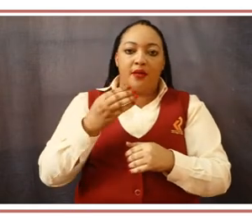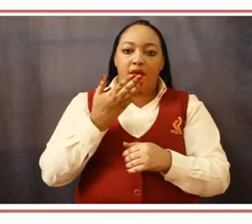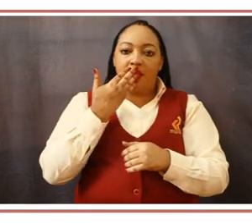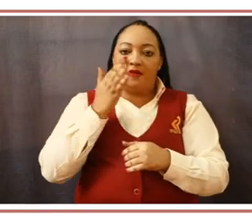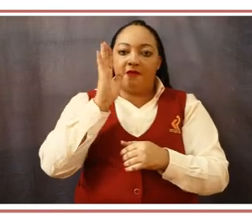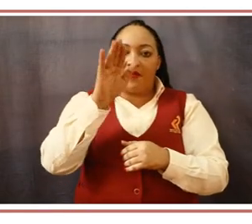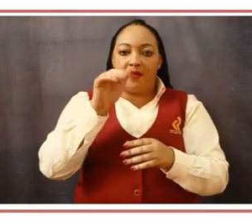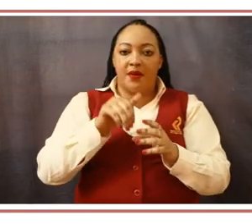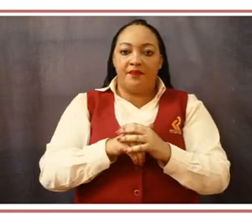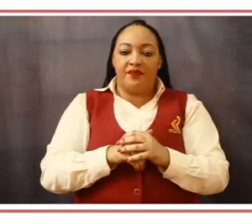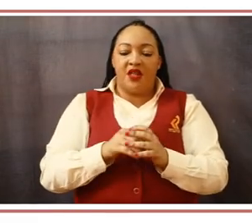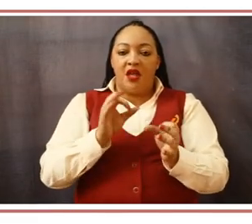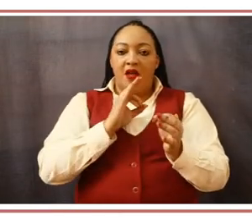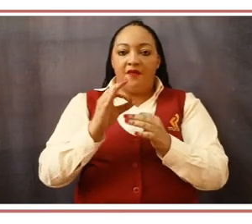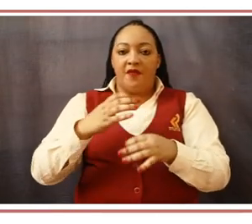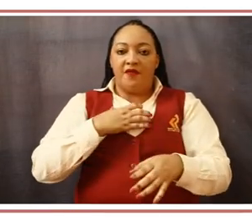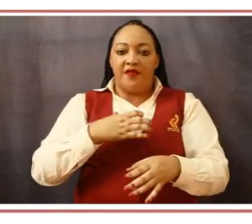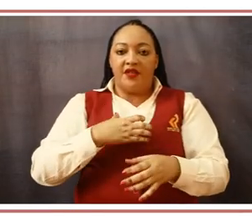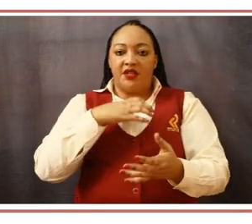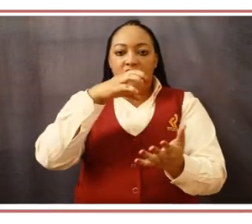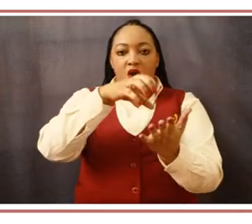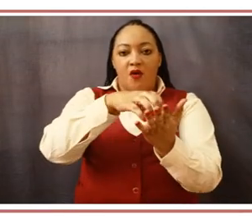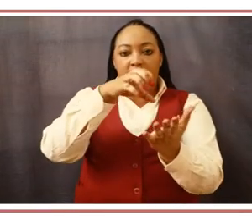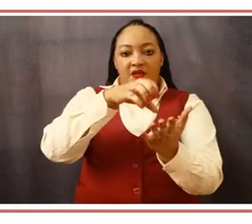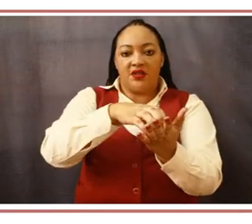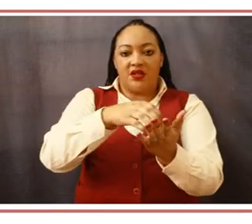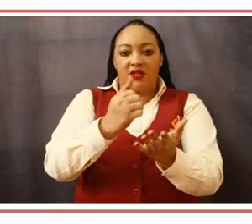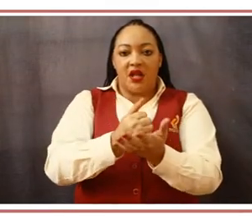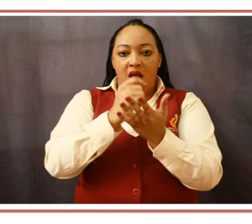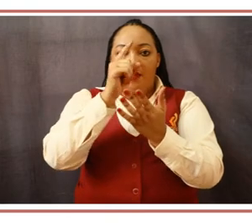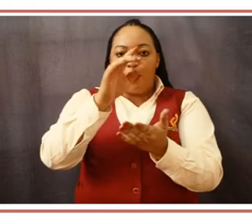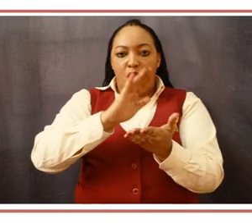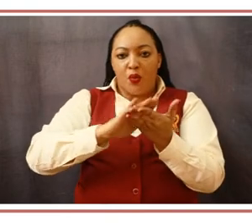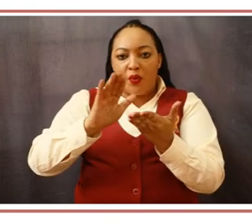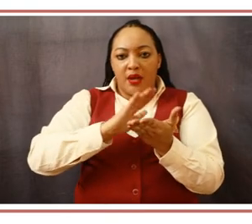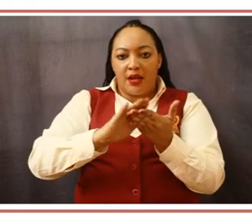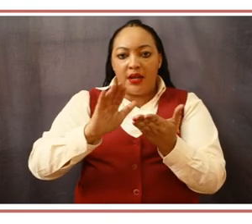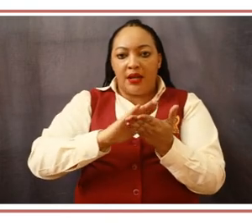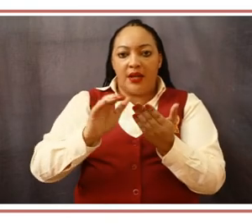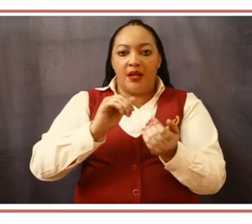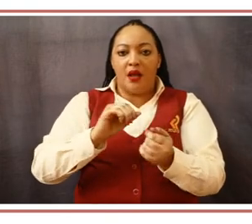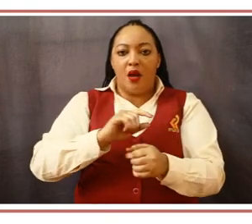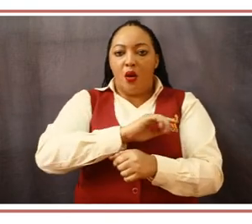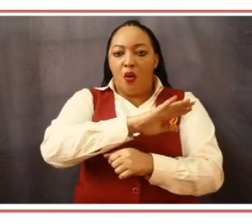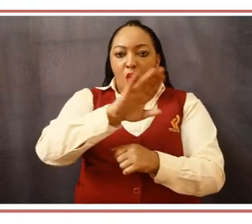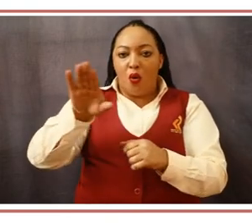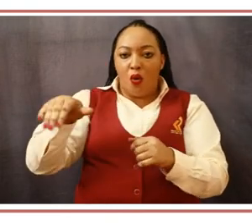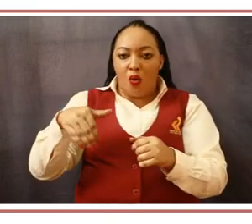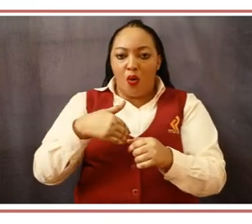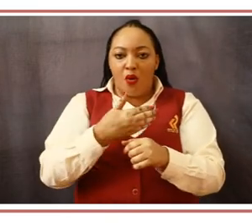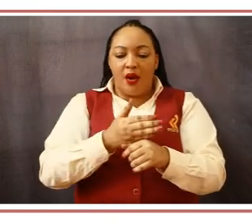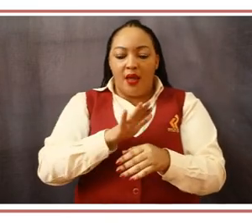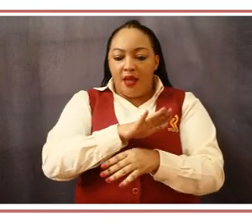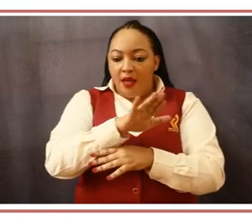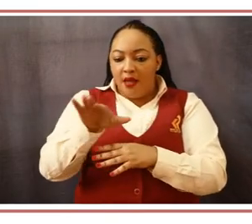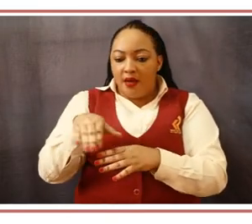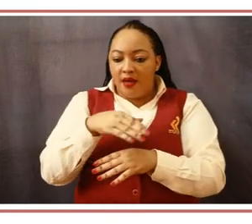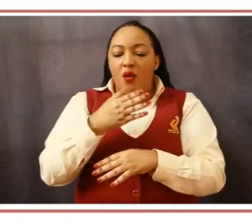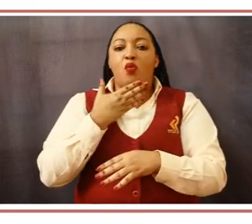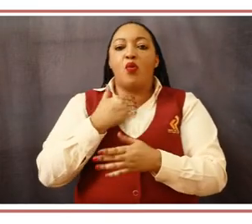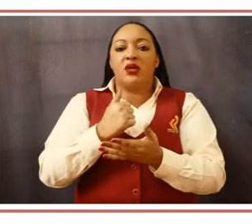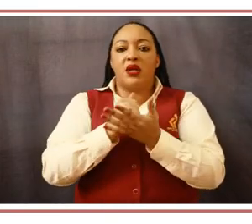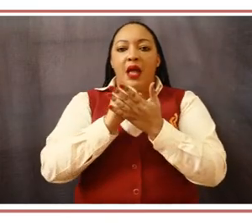a court of law to do otherwise. Ensure your safety at all times. When contacting us through written or electronic correspondence,